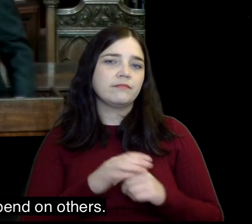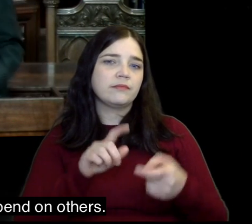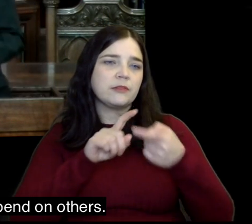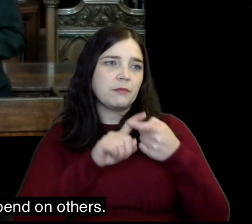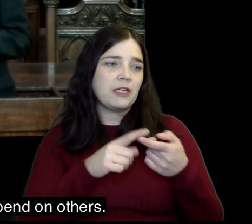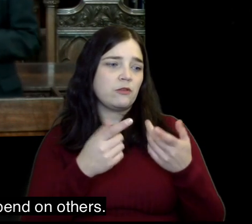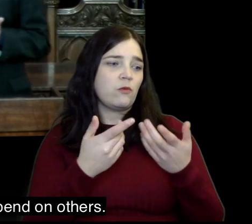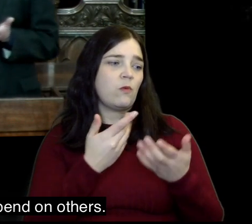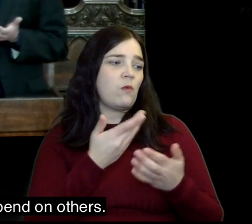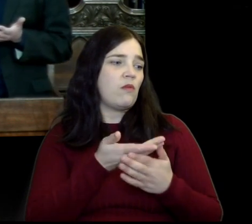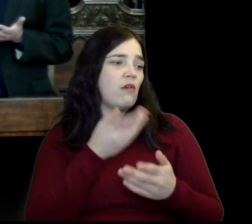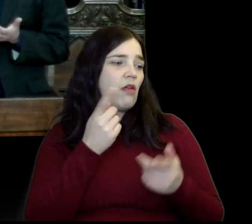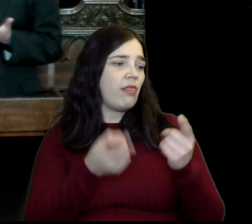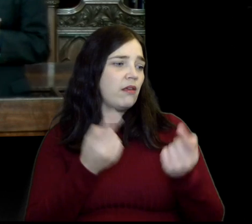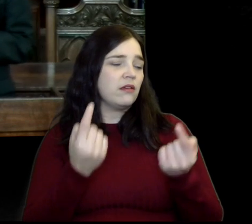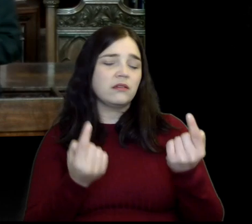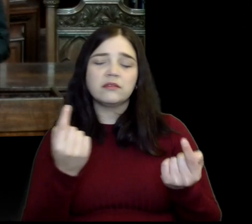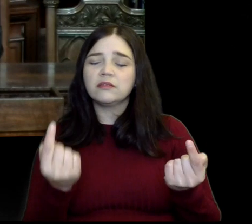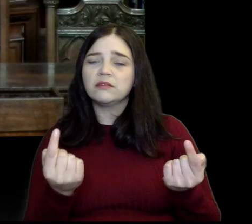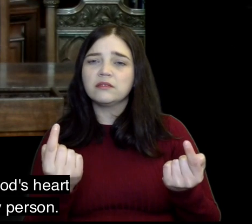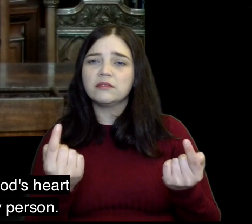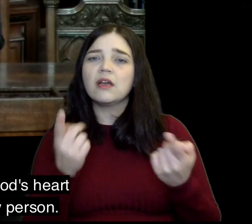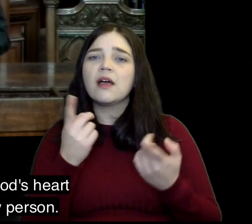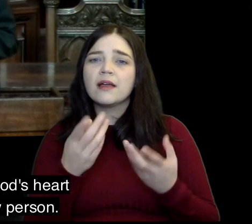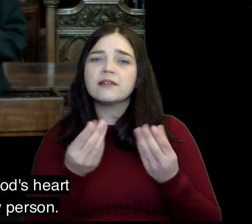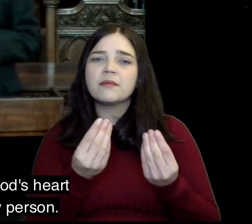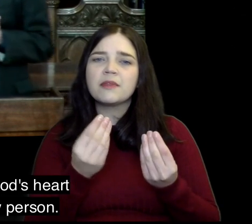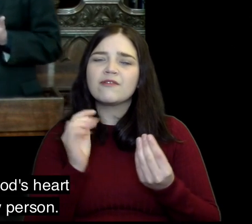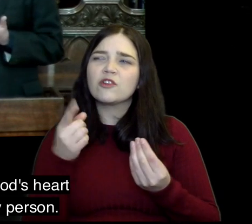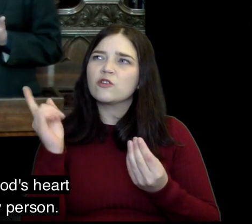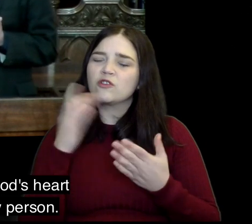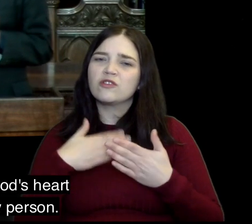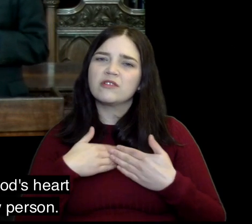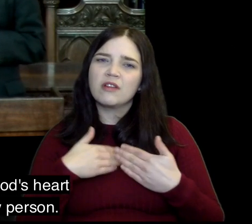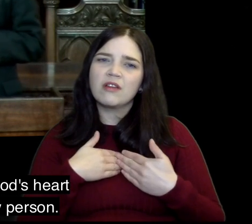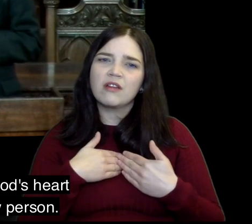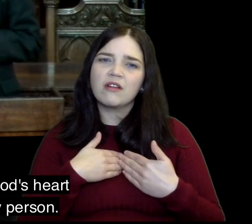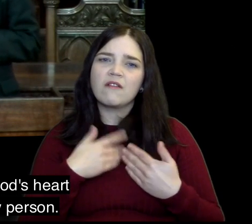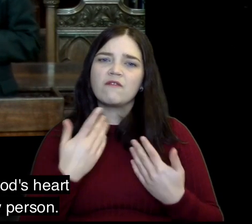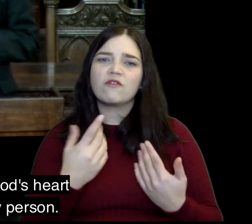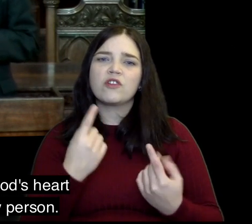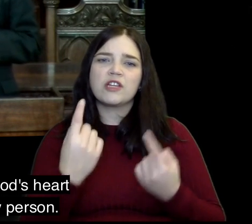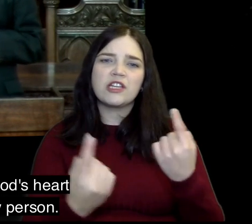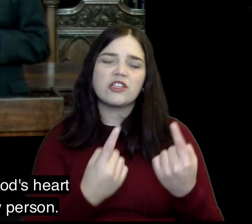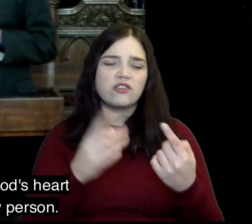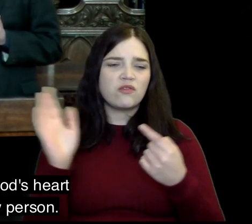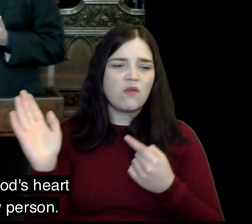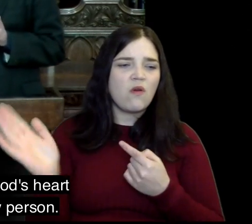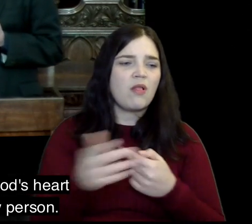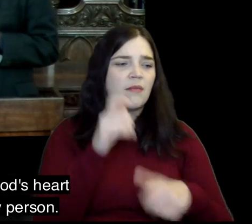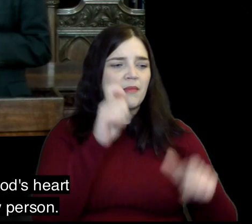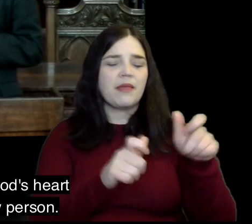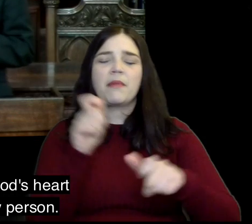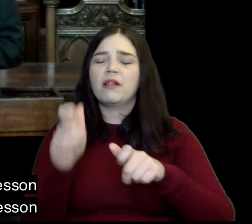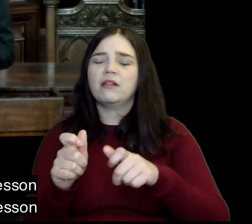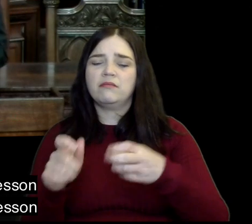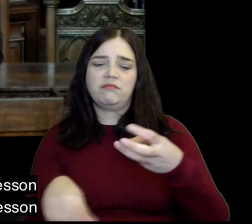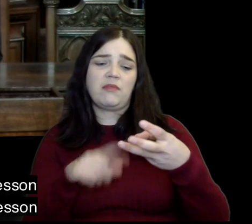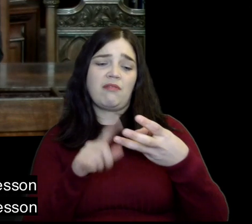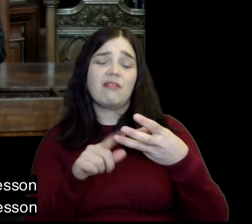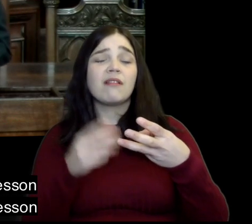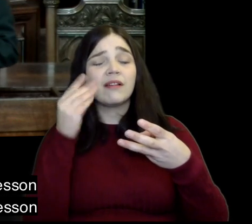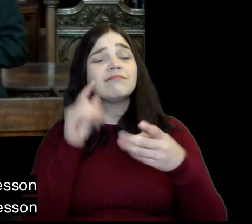to depend on God to depend on others and something of God's heart for